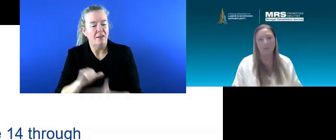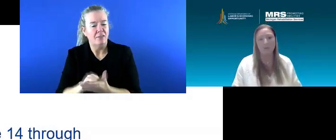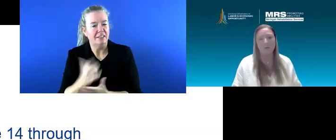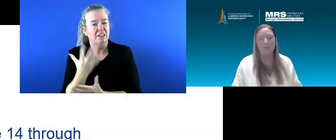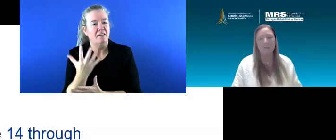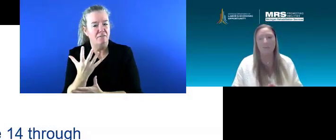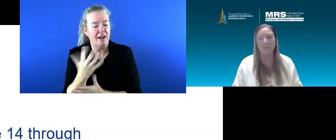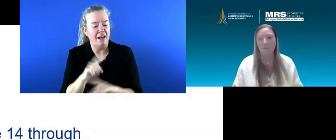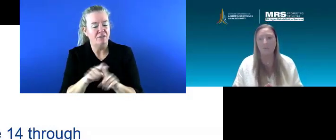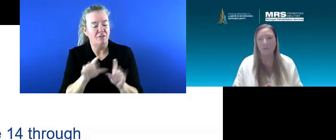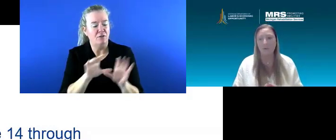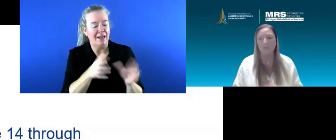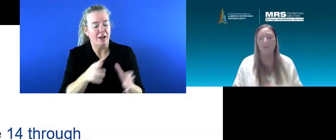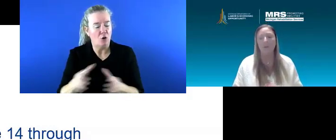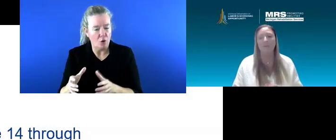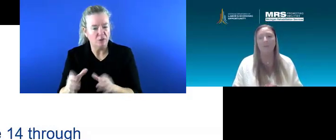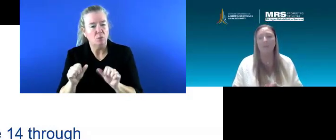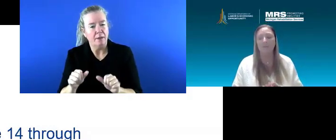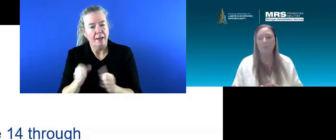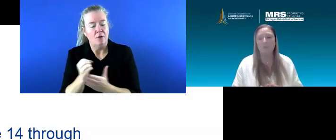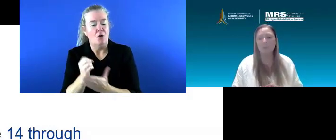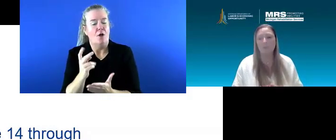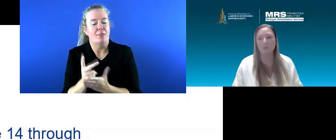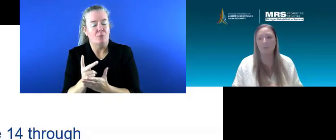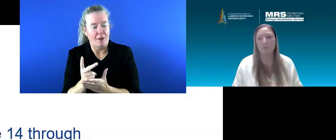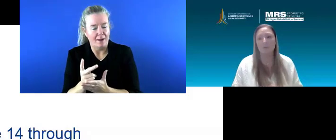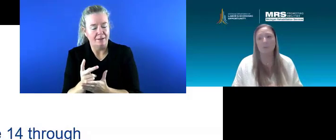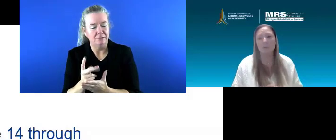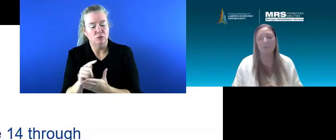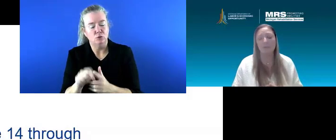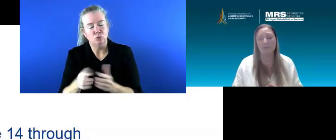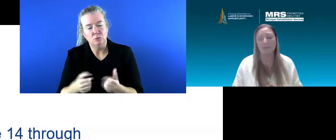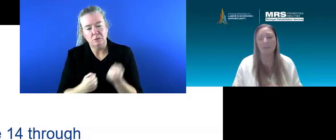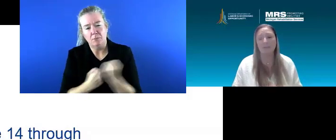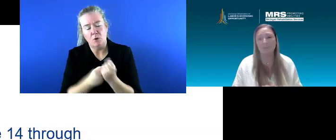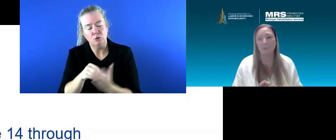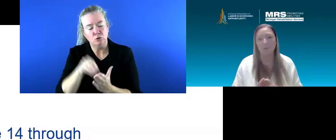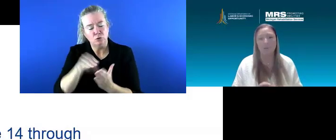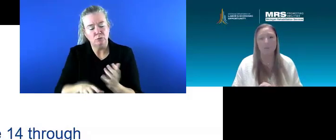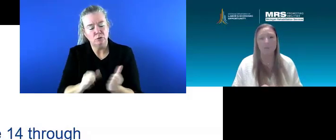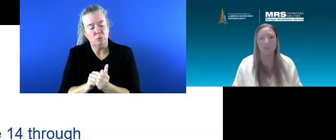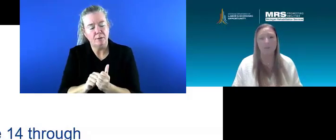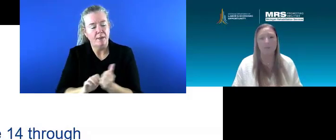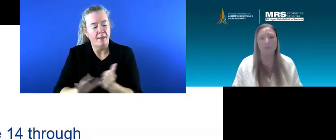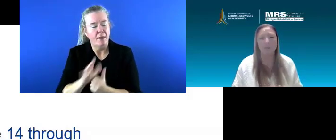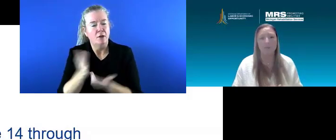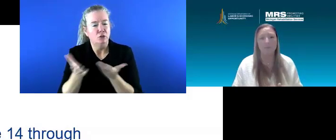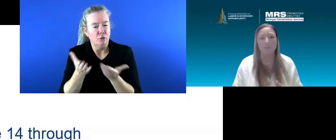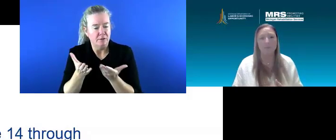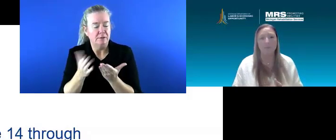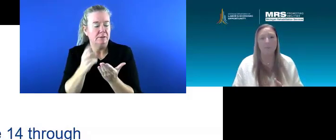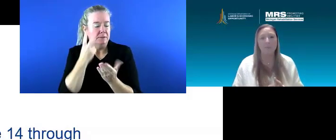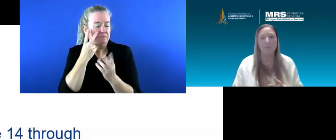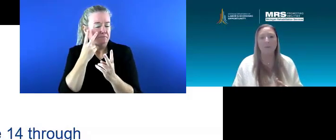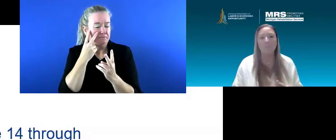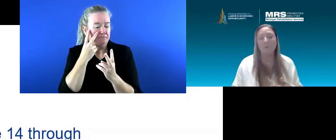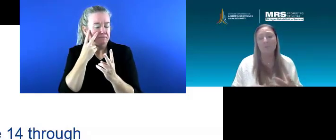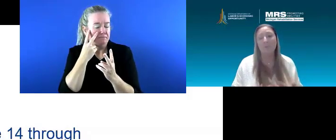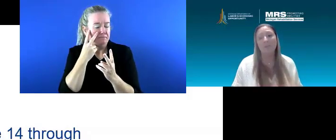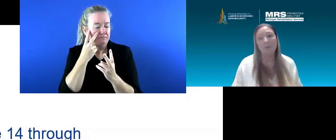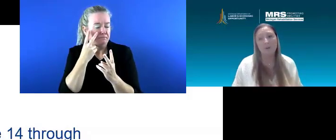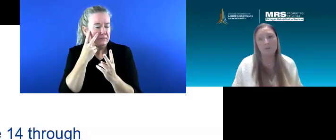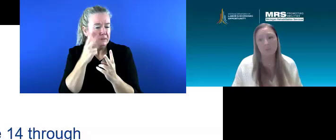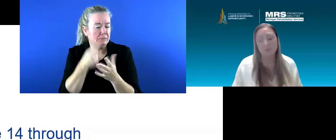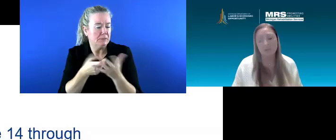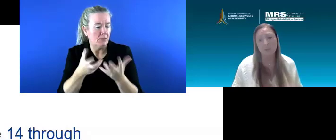categories that we can authorize to support the students in exploring those services. Remember,